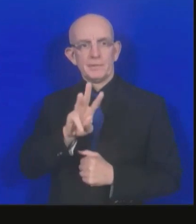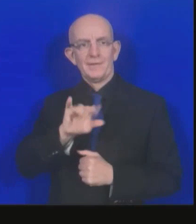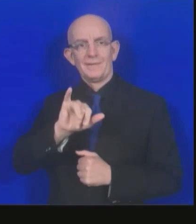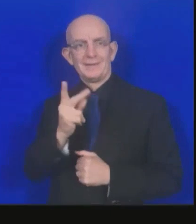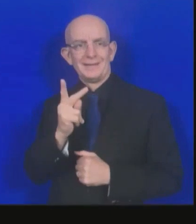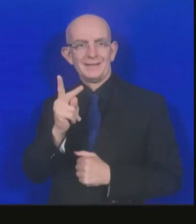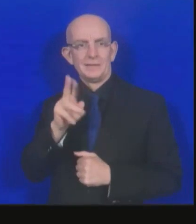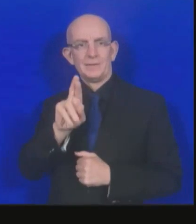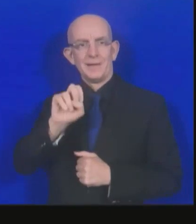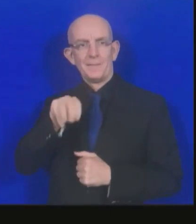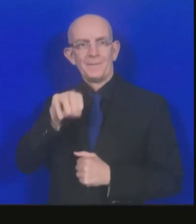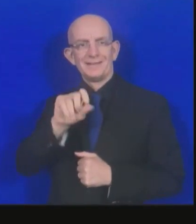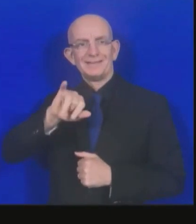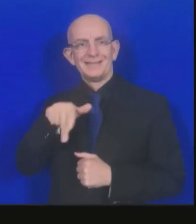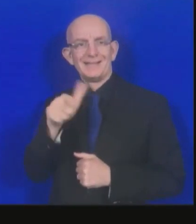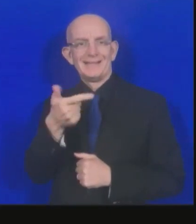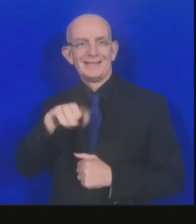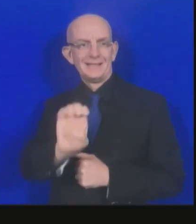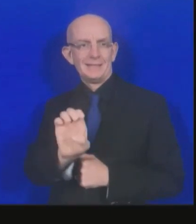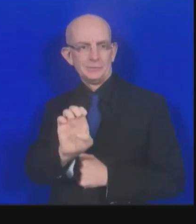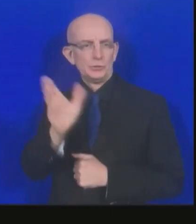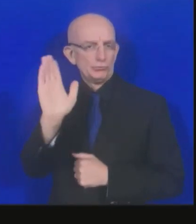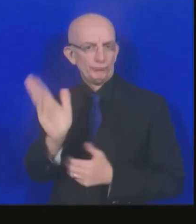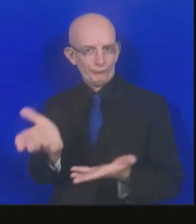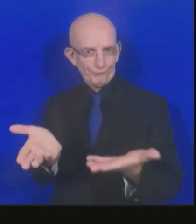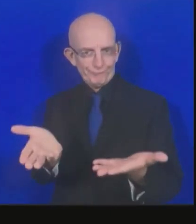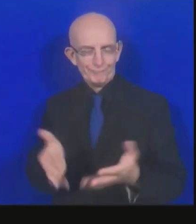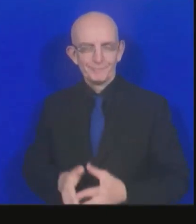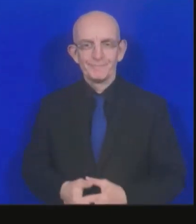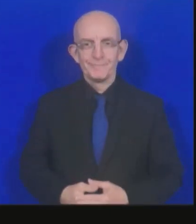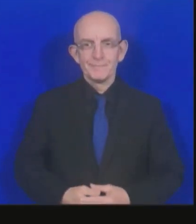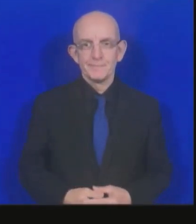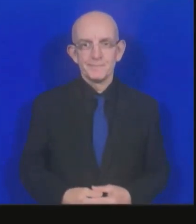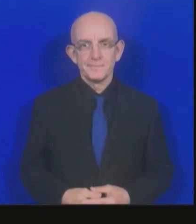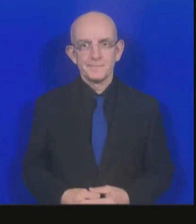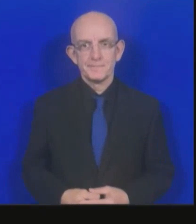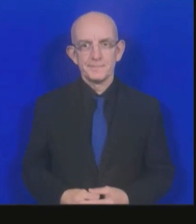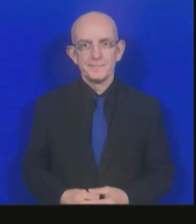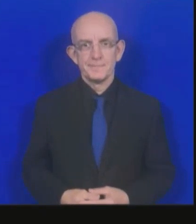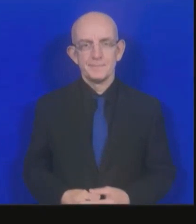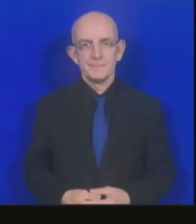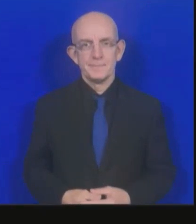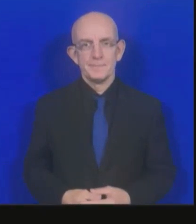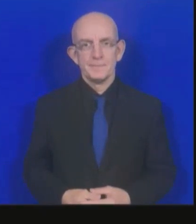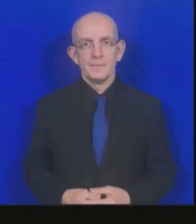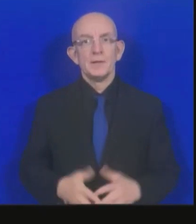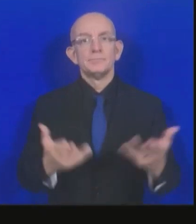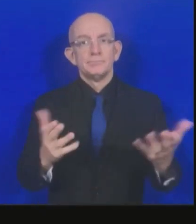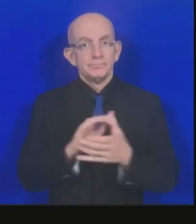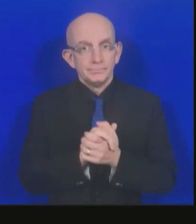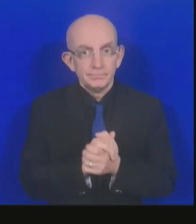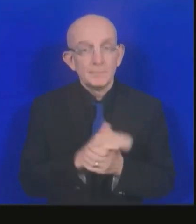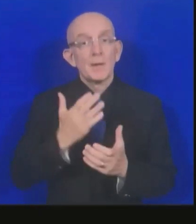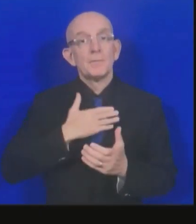Madam Moderator, I will make my contribution to sustainability by reducing